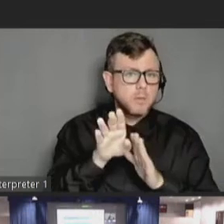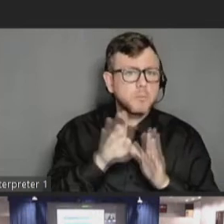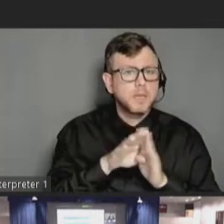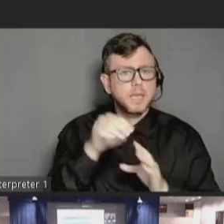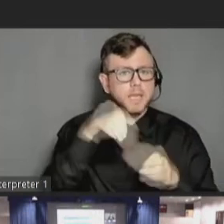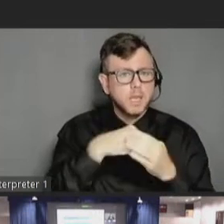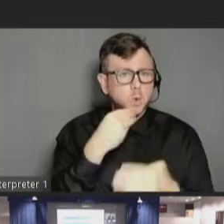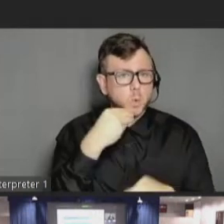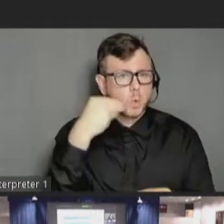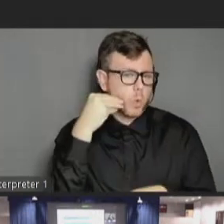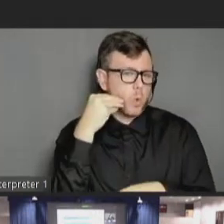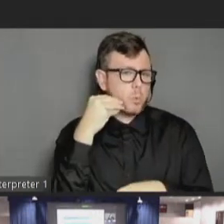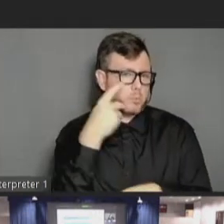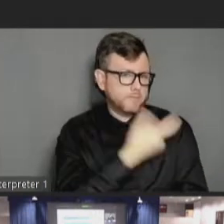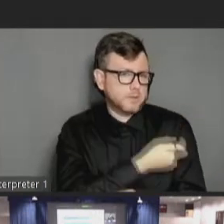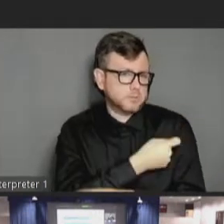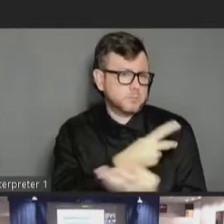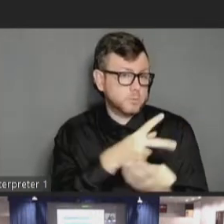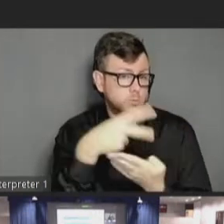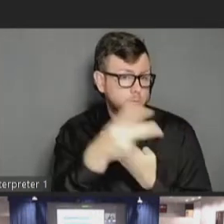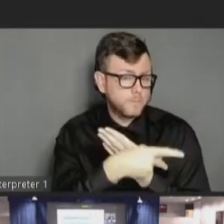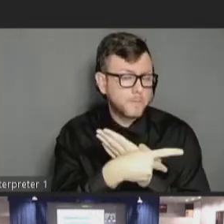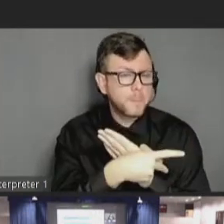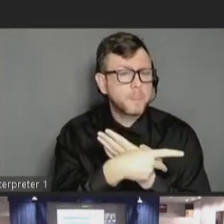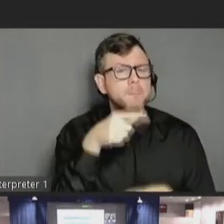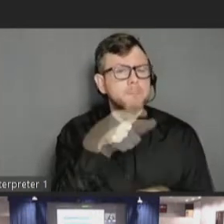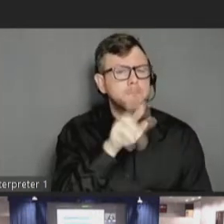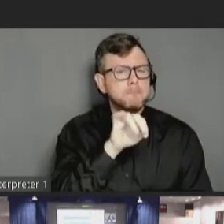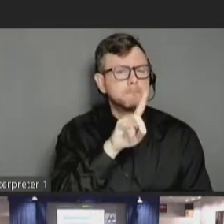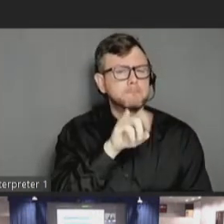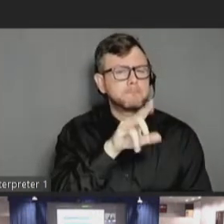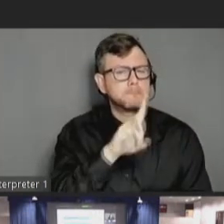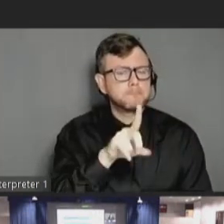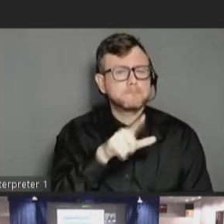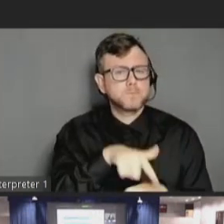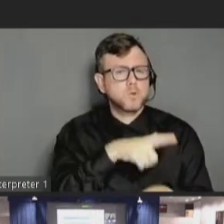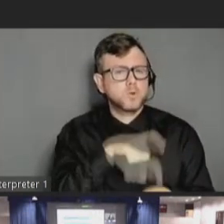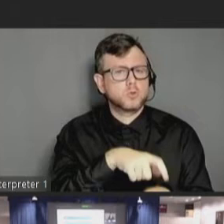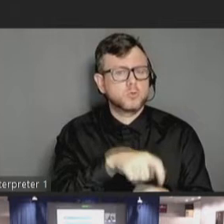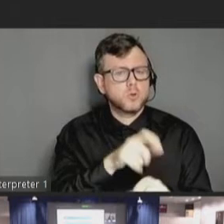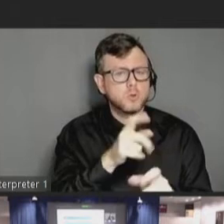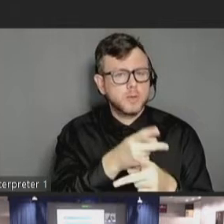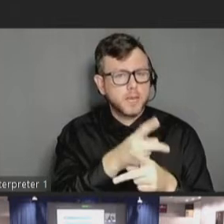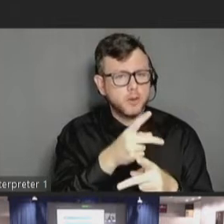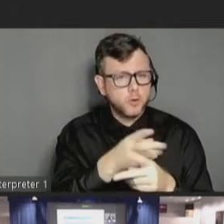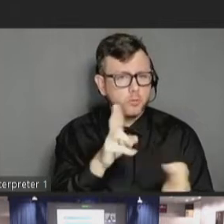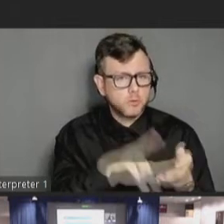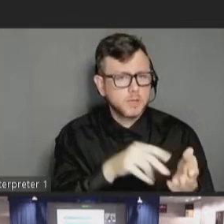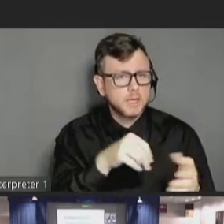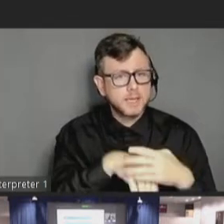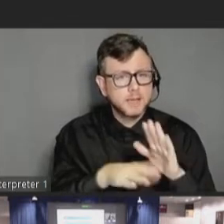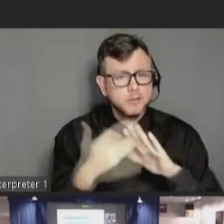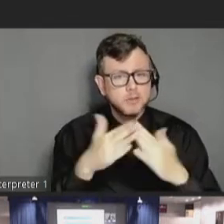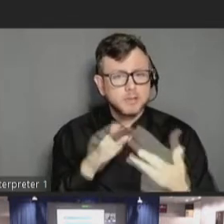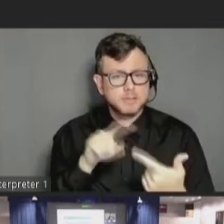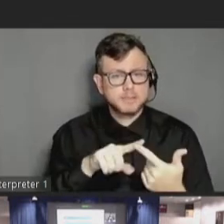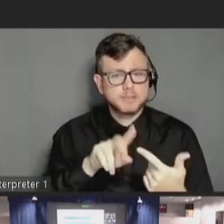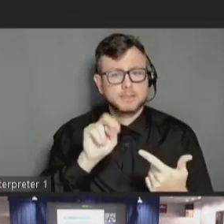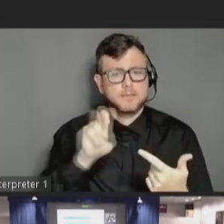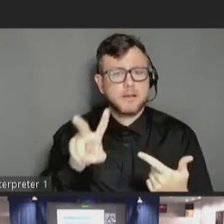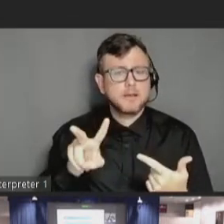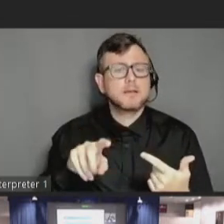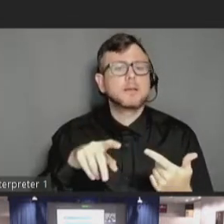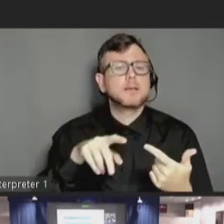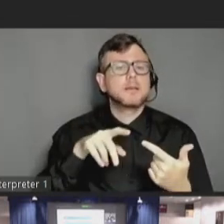-home vaccination program for its Medicaid long-term care enrollees in the community. Nevada is funding